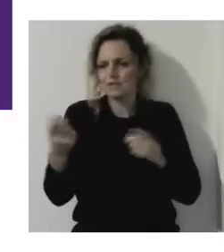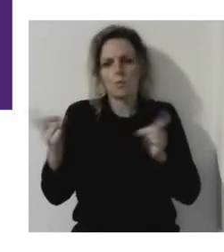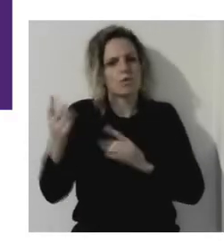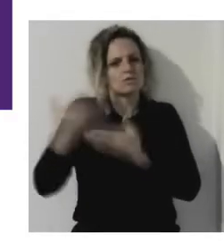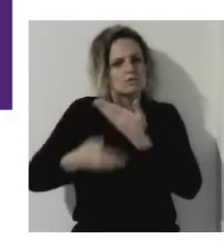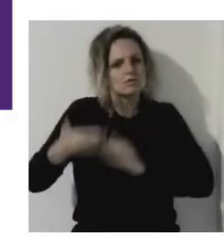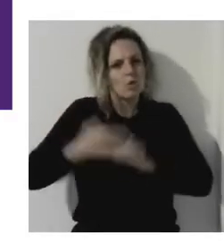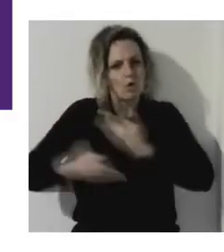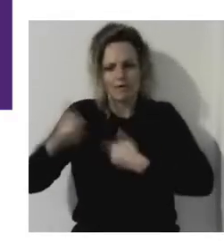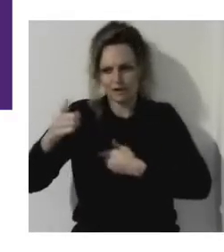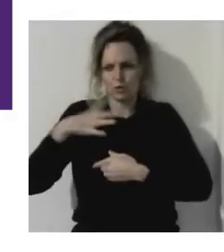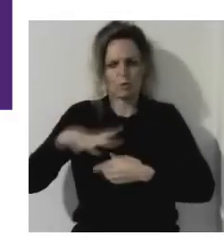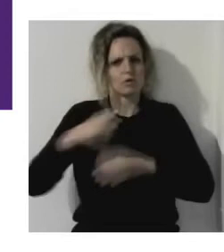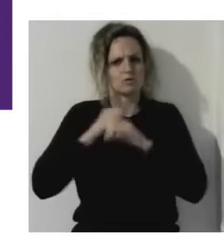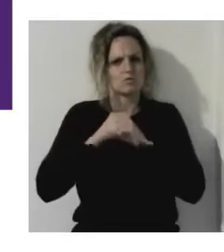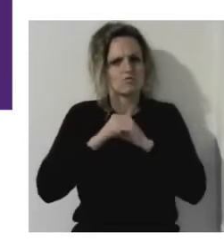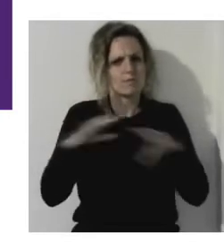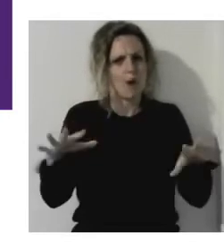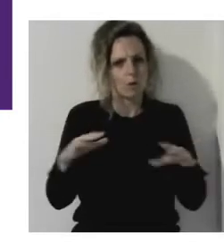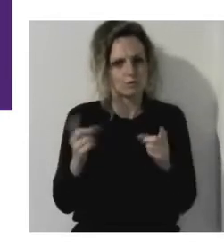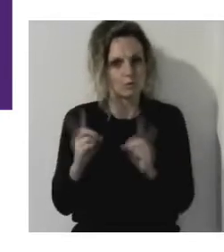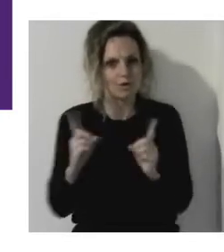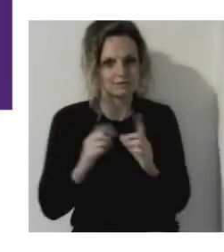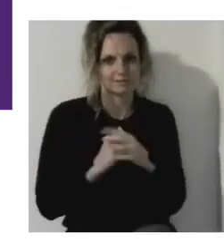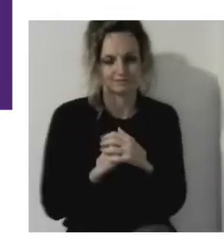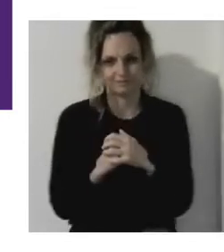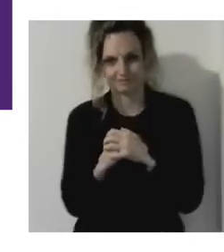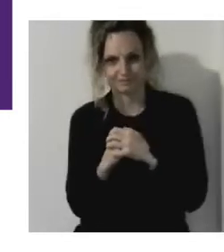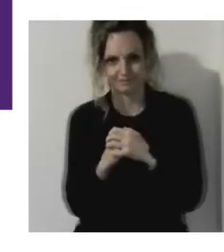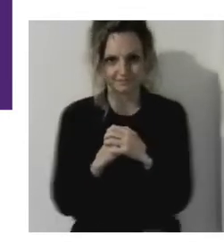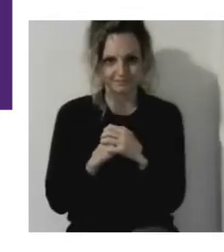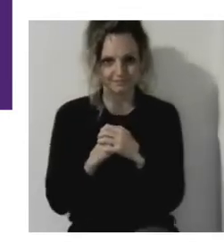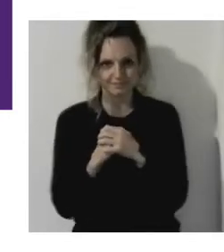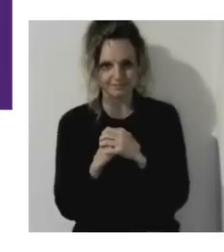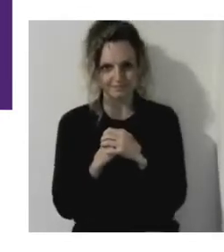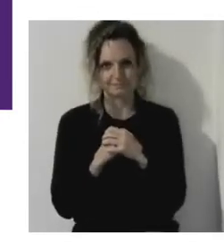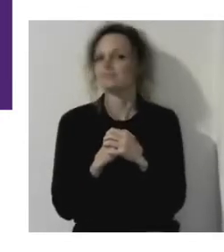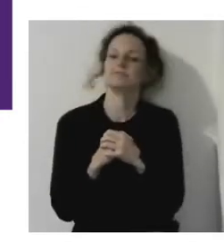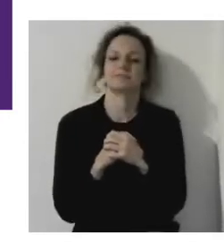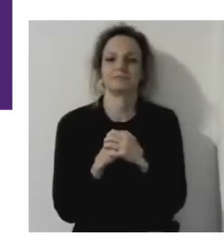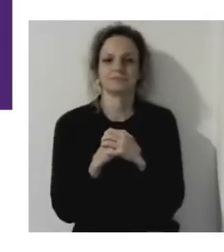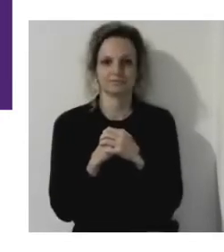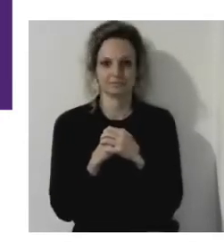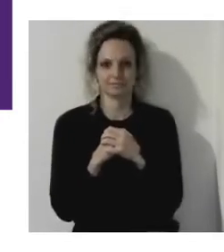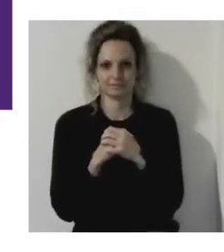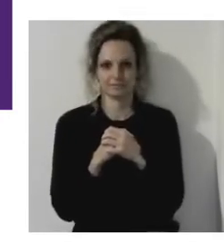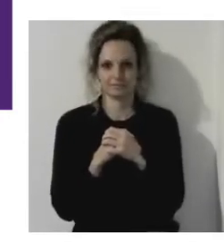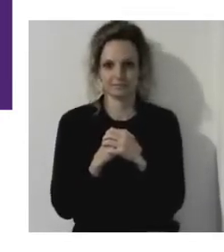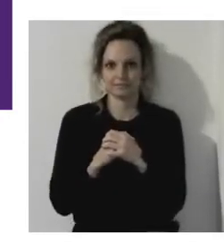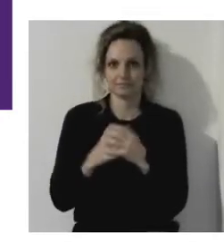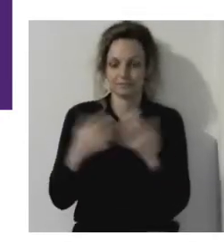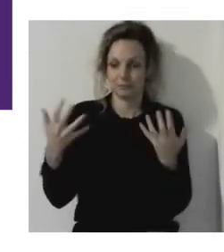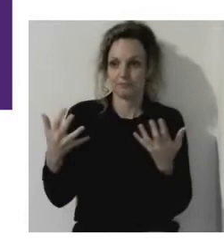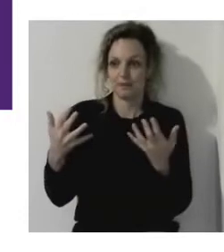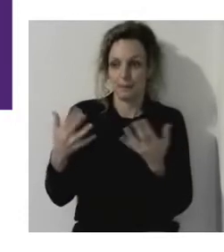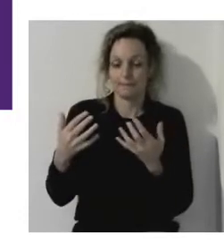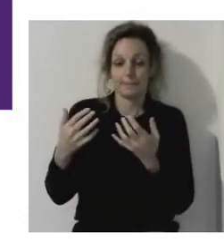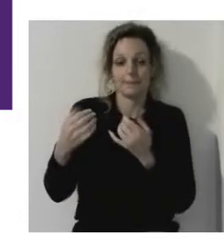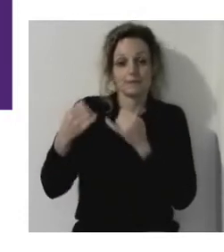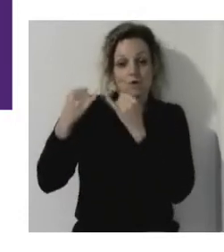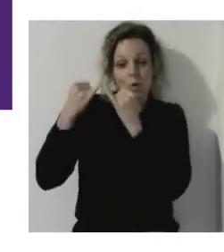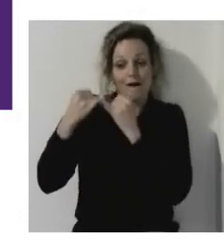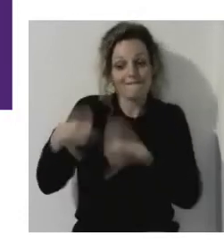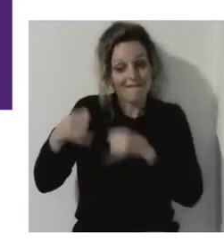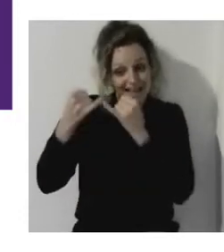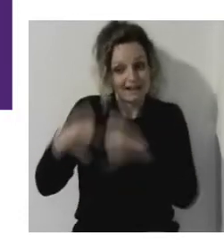out there? Yeah, it's funny, isn't it? A failure has, you know, no fathers, but a success has many mothers.